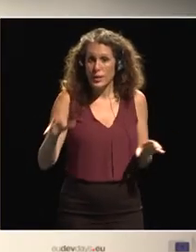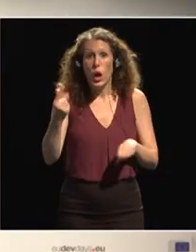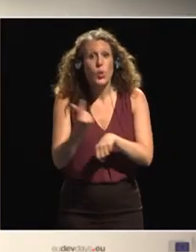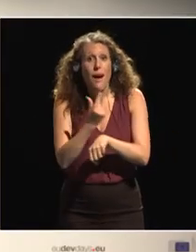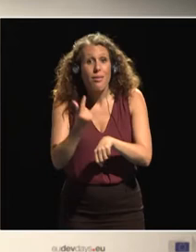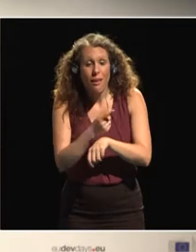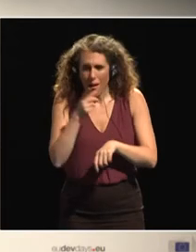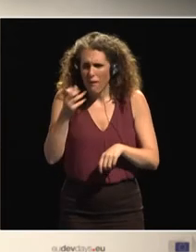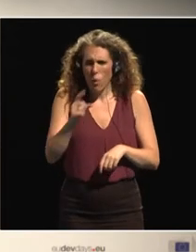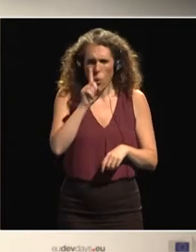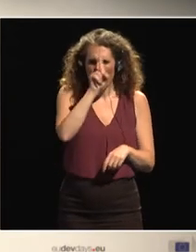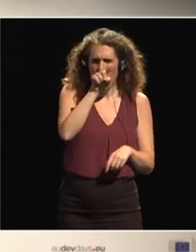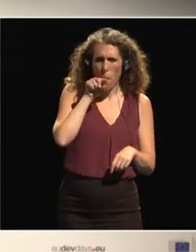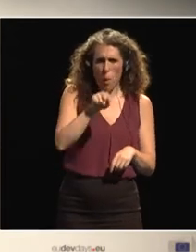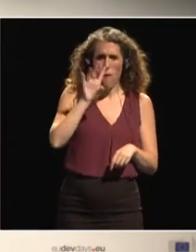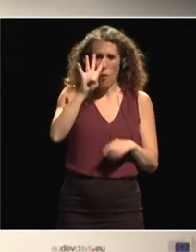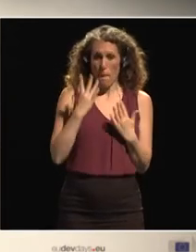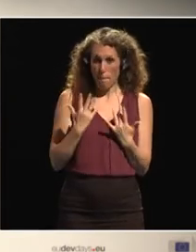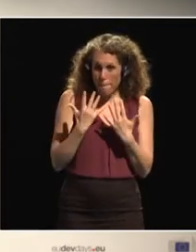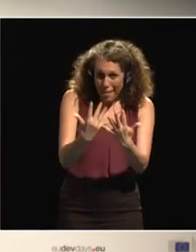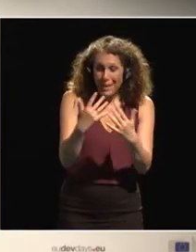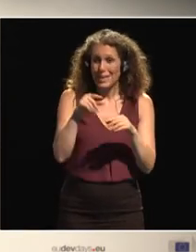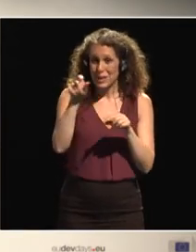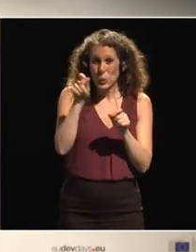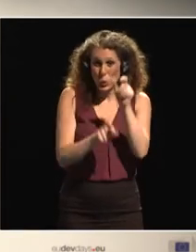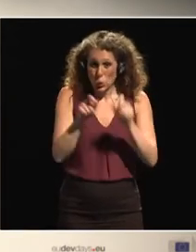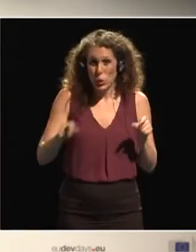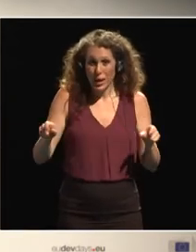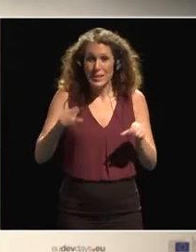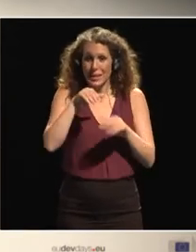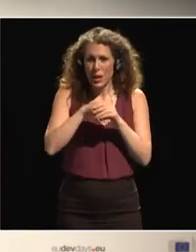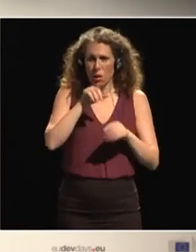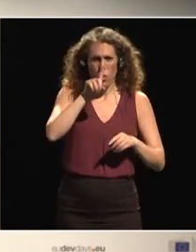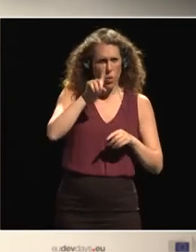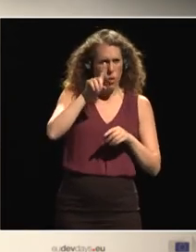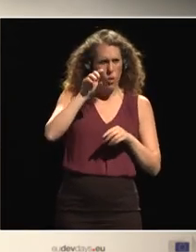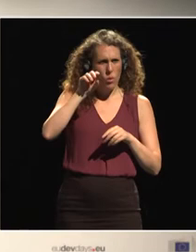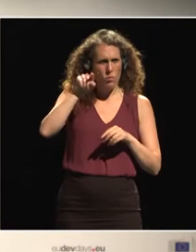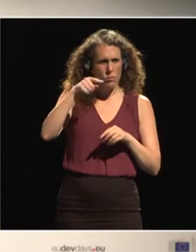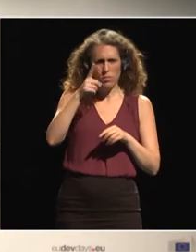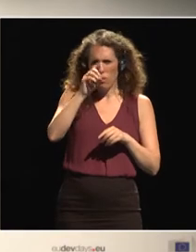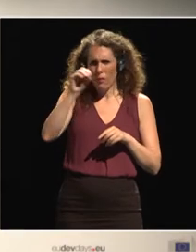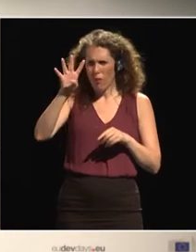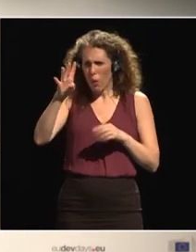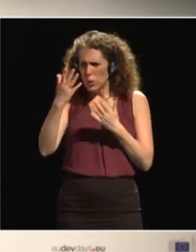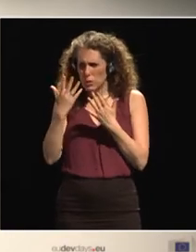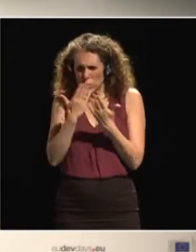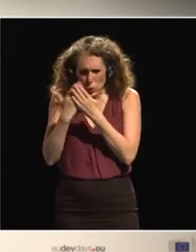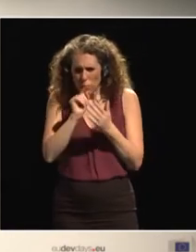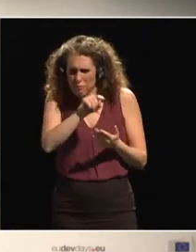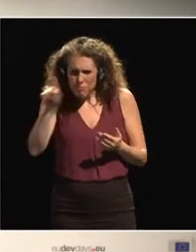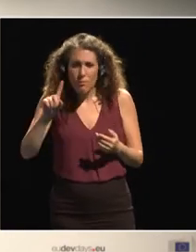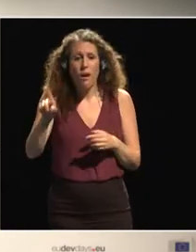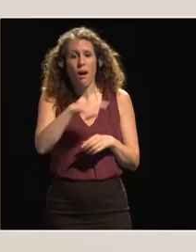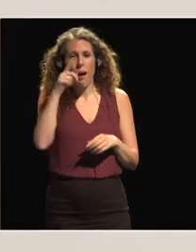1.4 million students in 2,400 schools and Namibia is 150,000